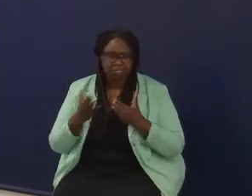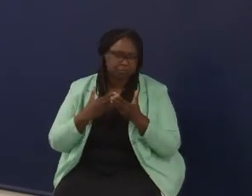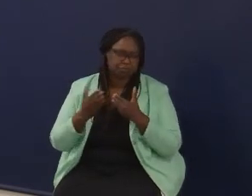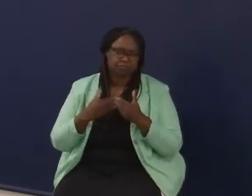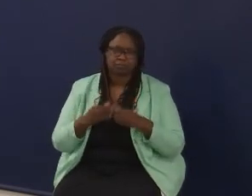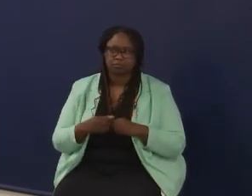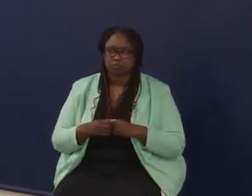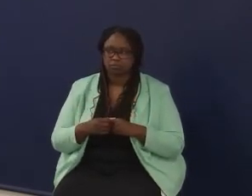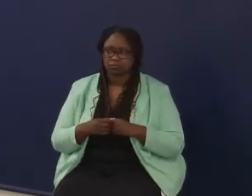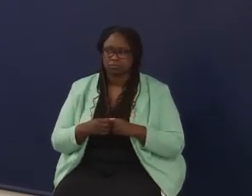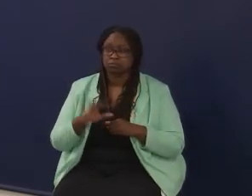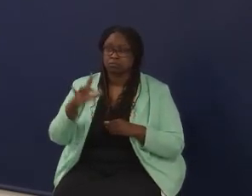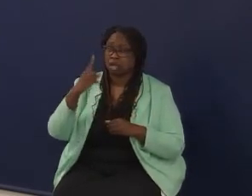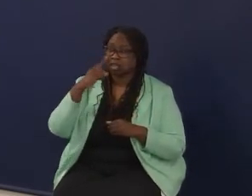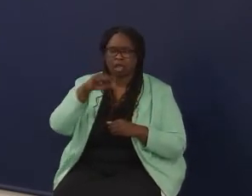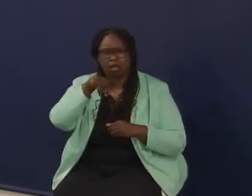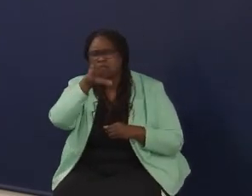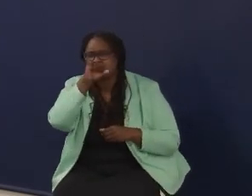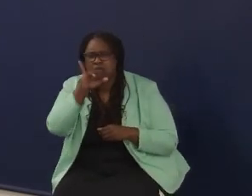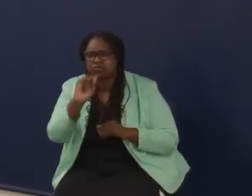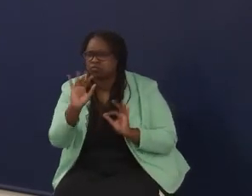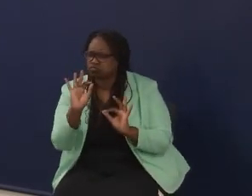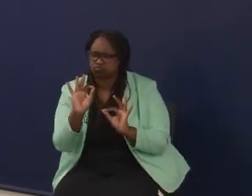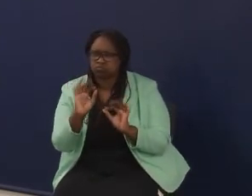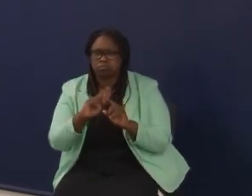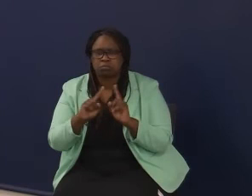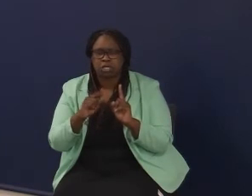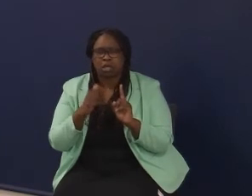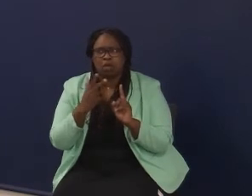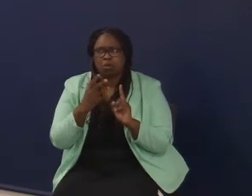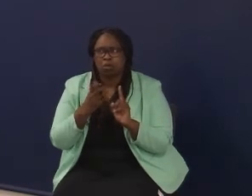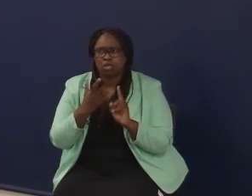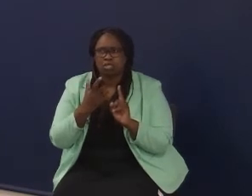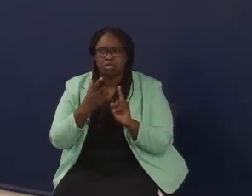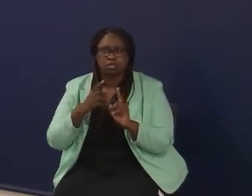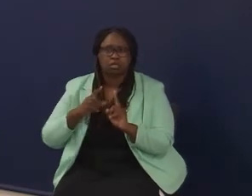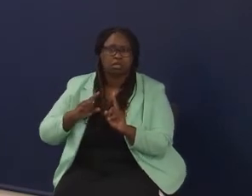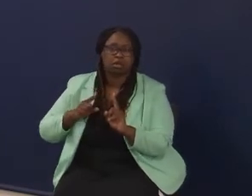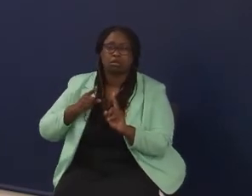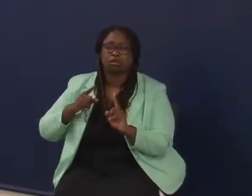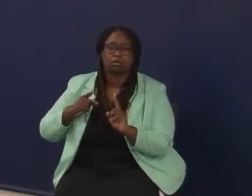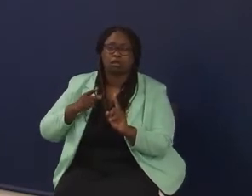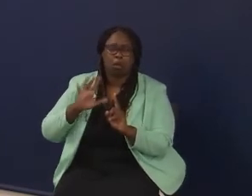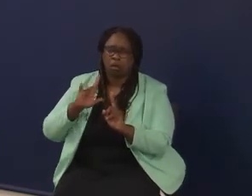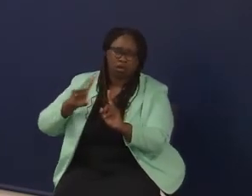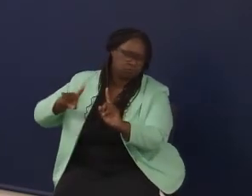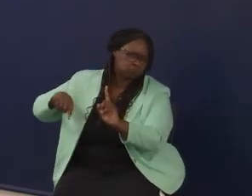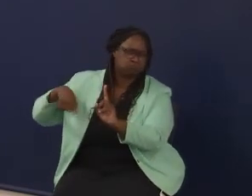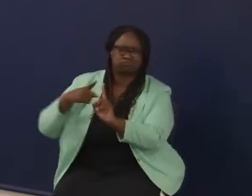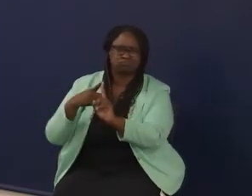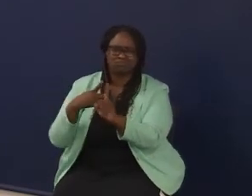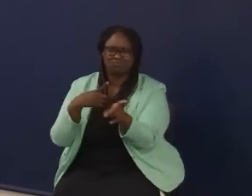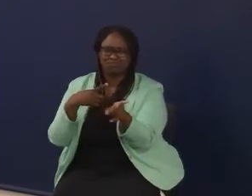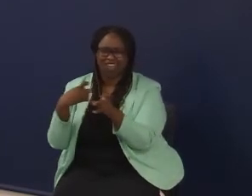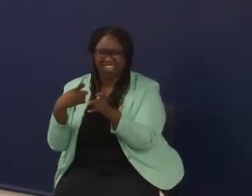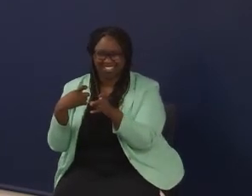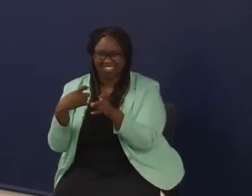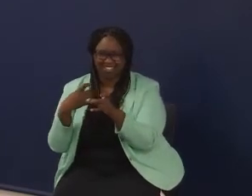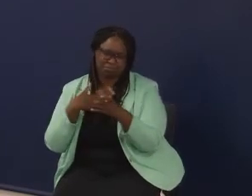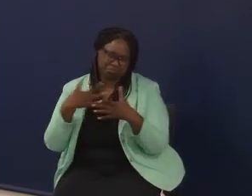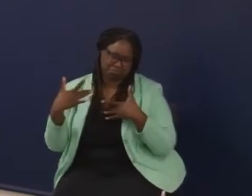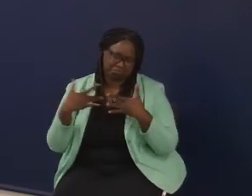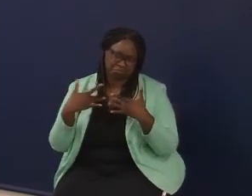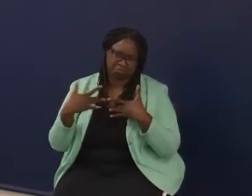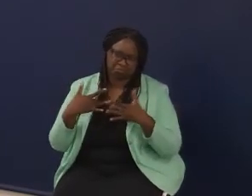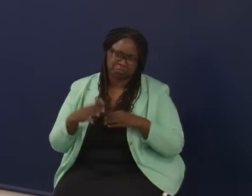I think accountability. love it. I'm just saying I want to get there faster than we're kind of moving. That's our concern for